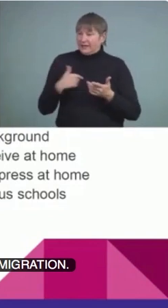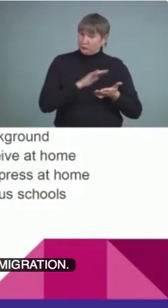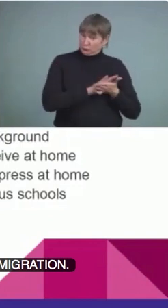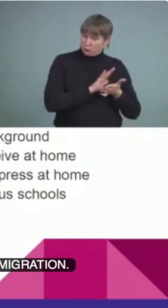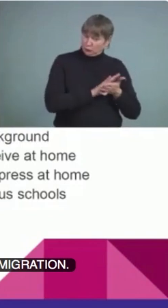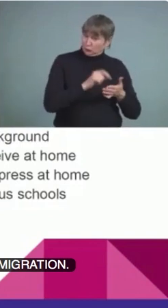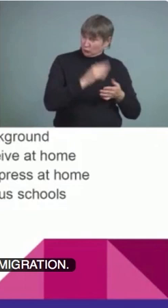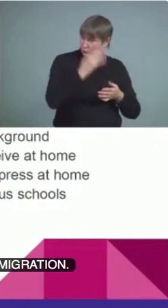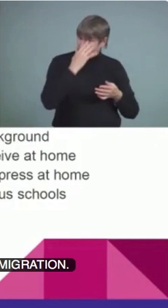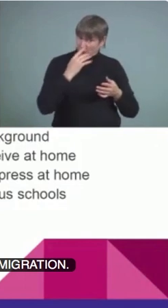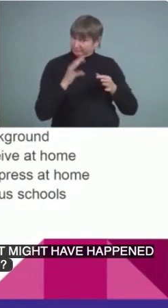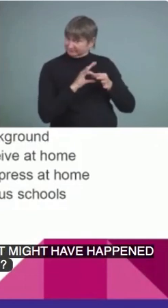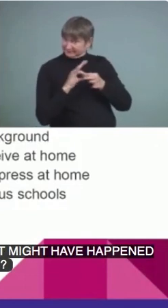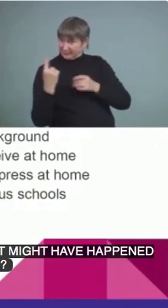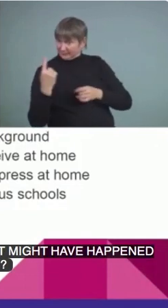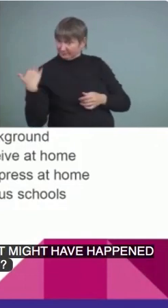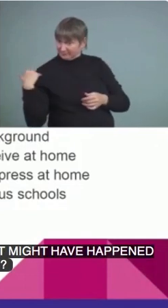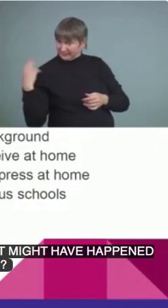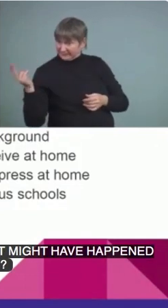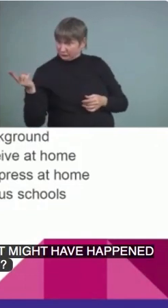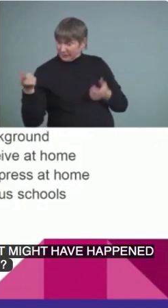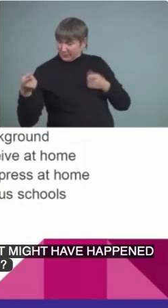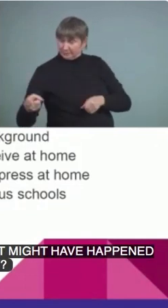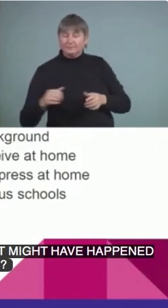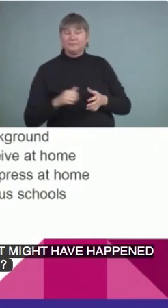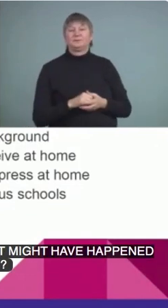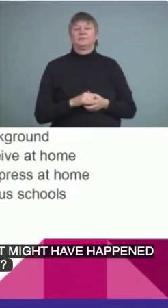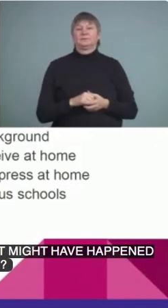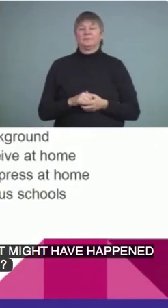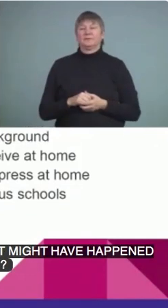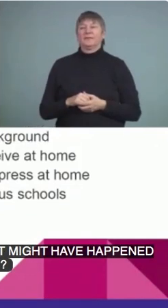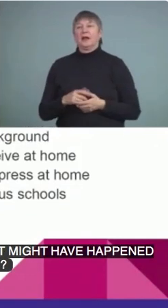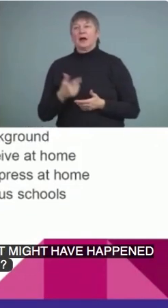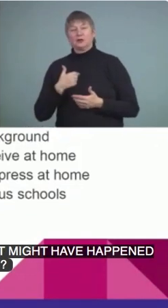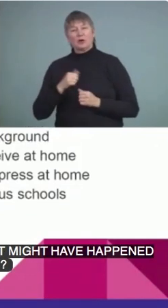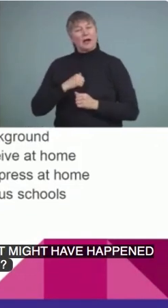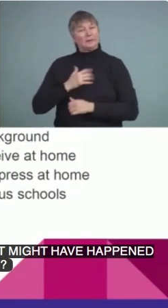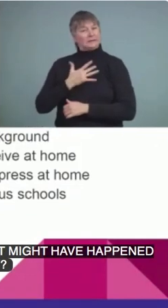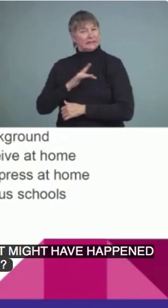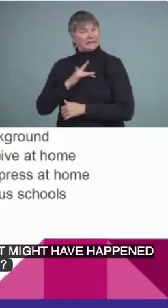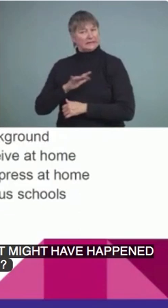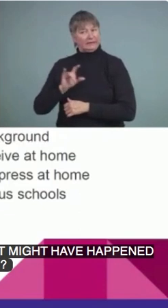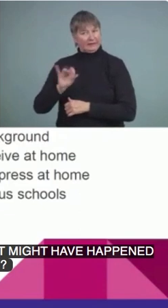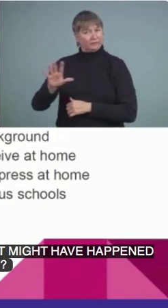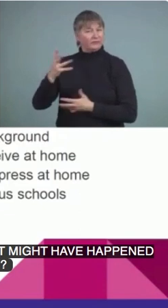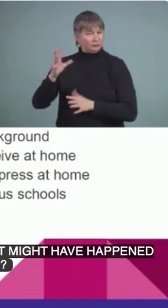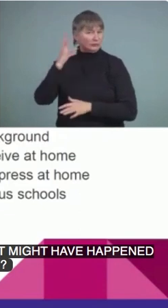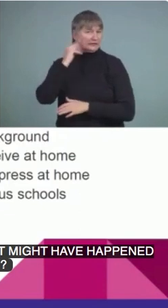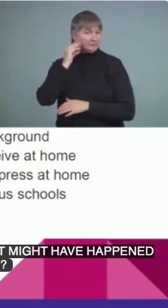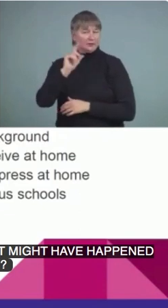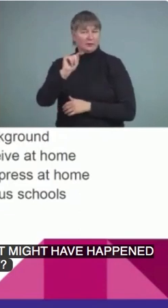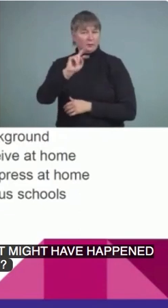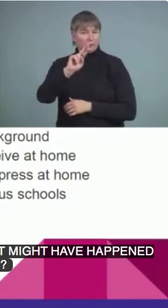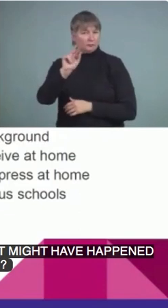I always try to ask questions in a trauma-informed way. Because some information is